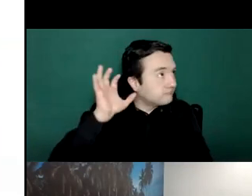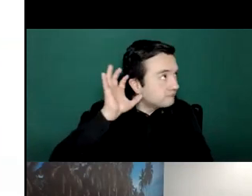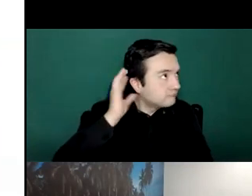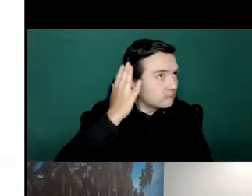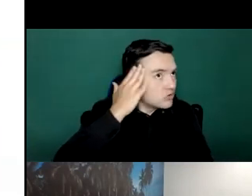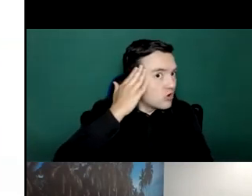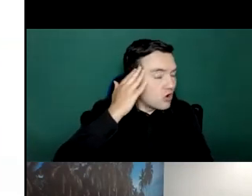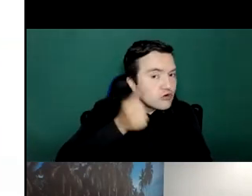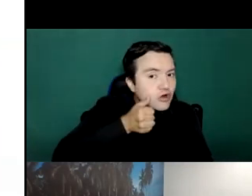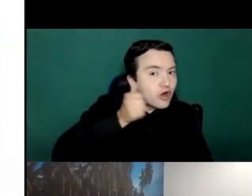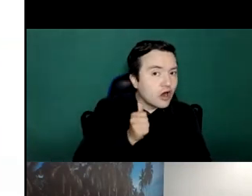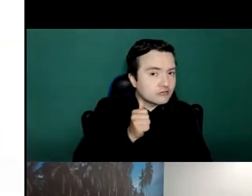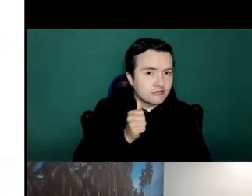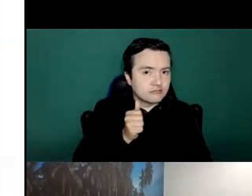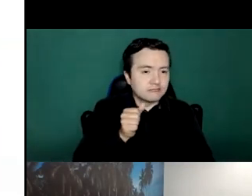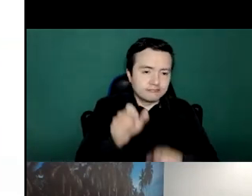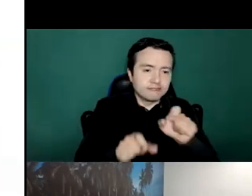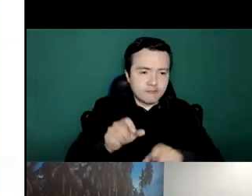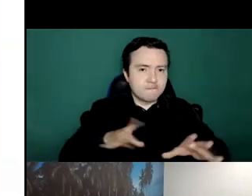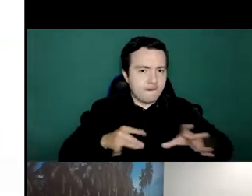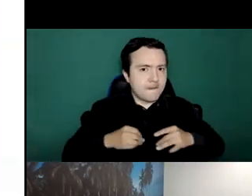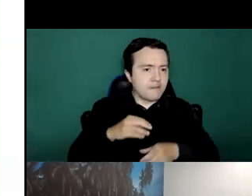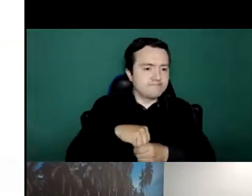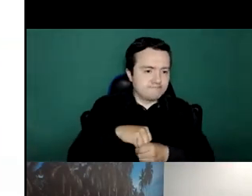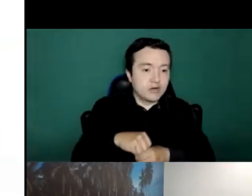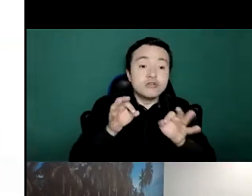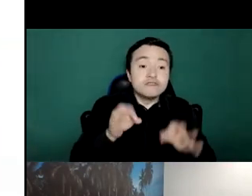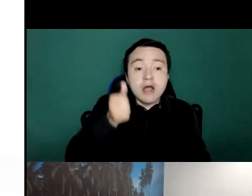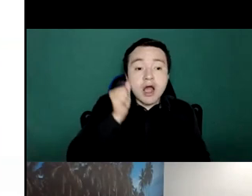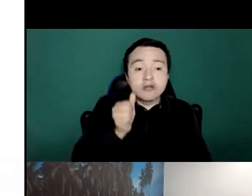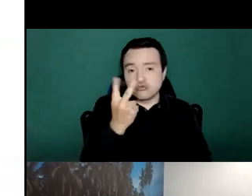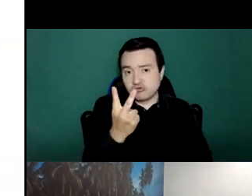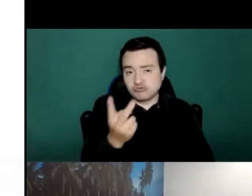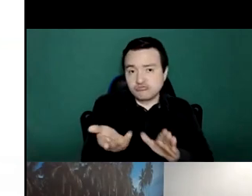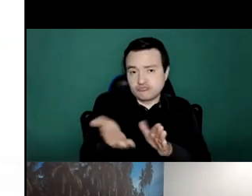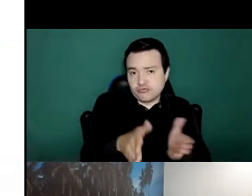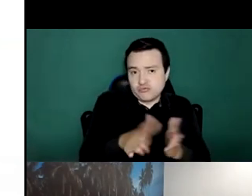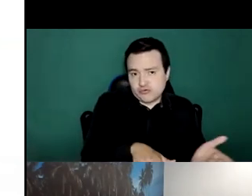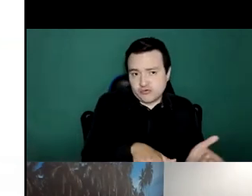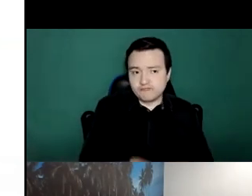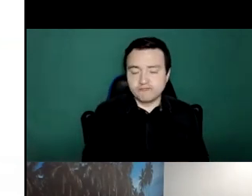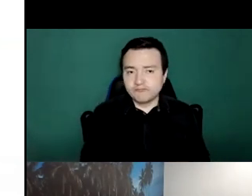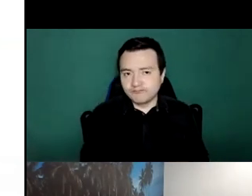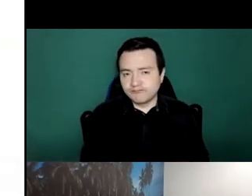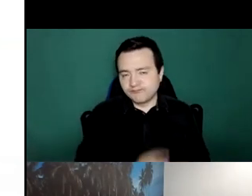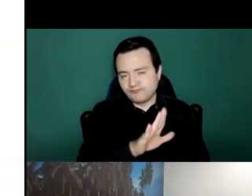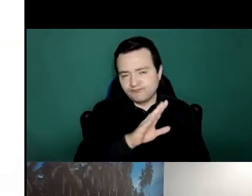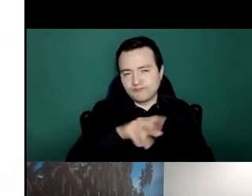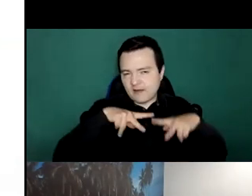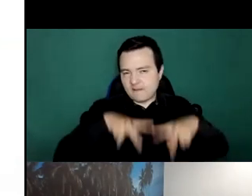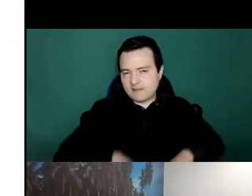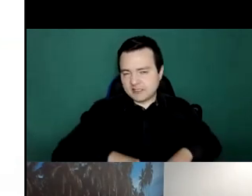271 new cases according to the health ministries